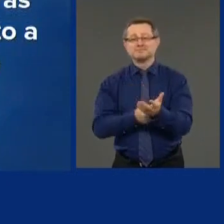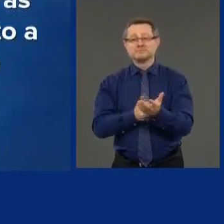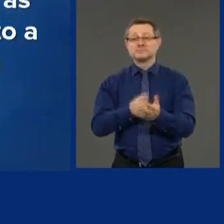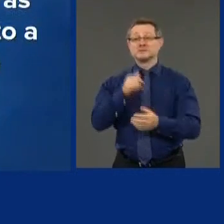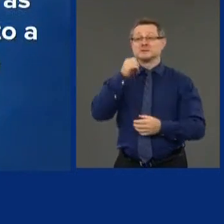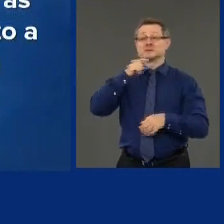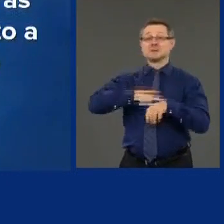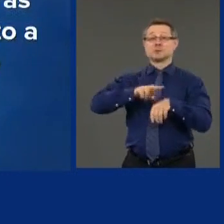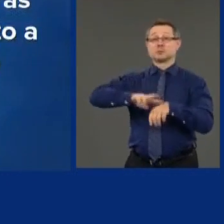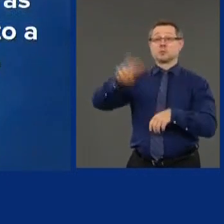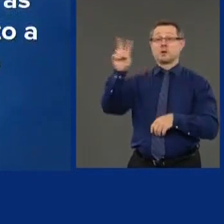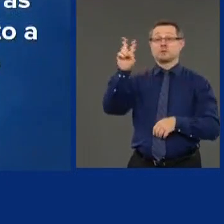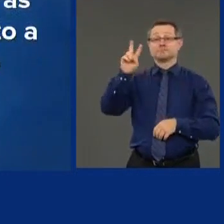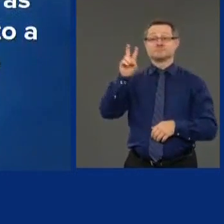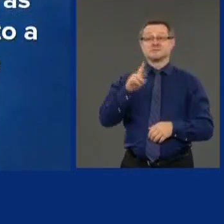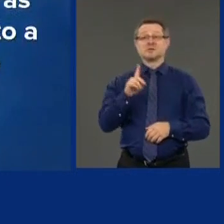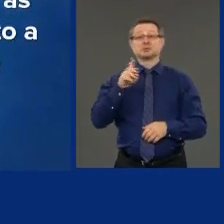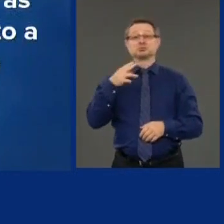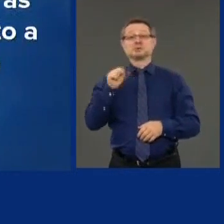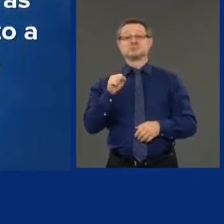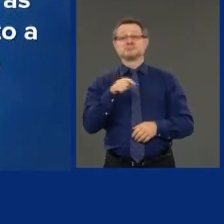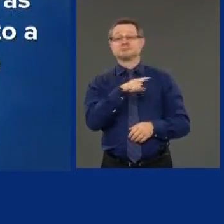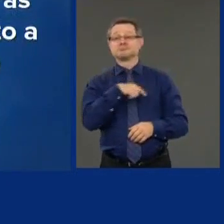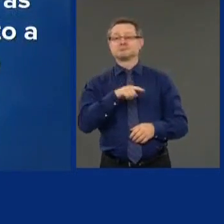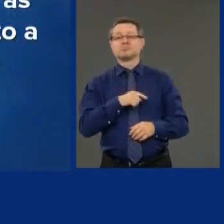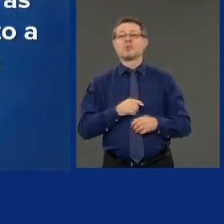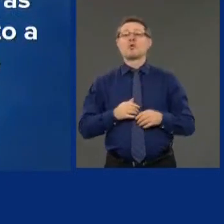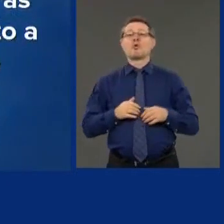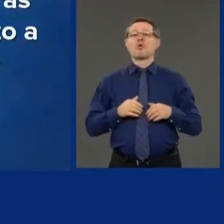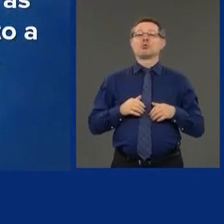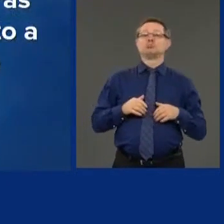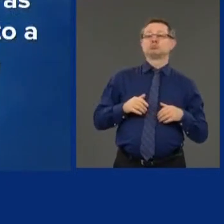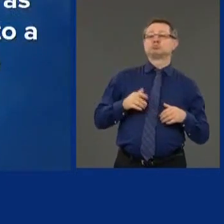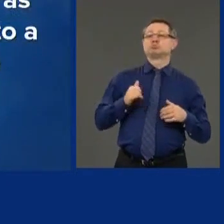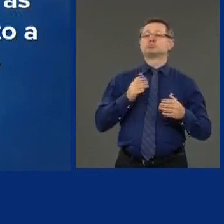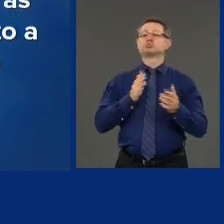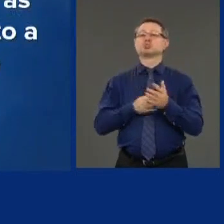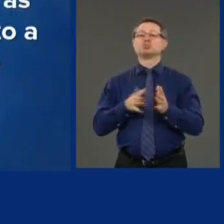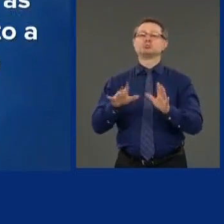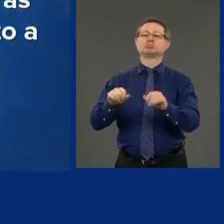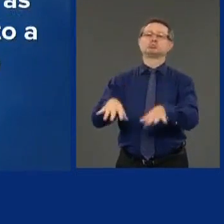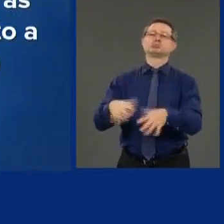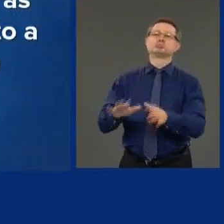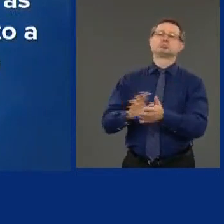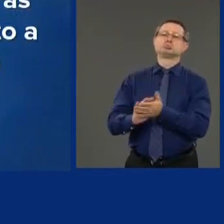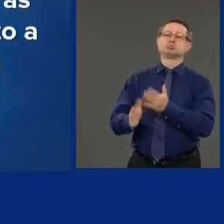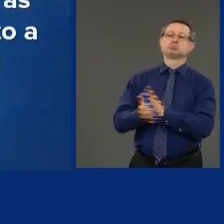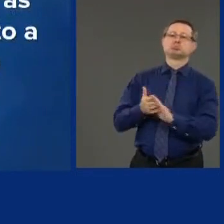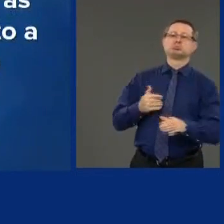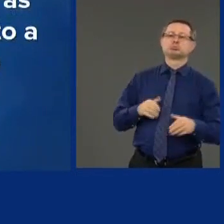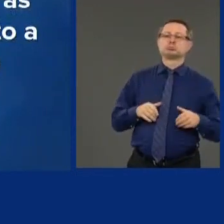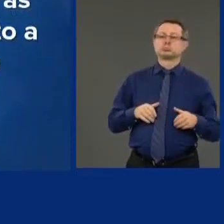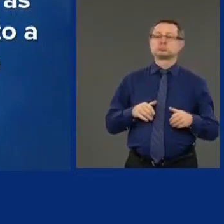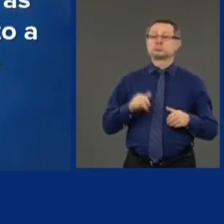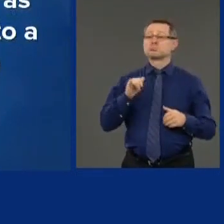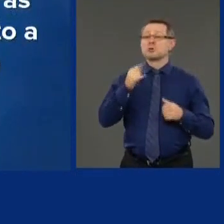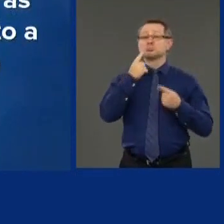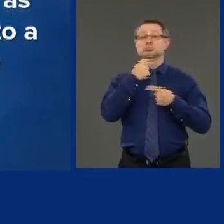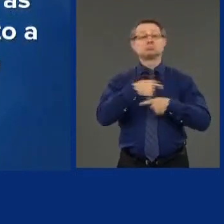of Homeland Security drops the lawsuit. And they dropped the lawsuit, and they say,